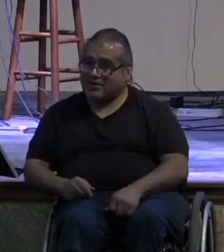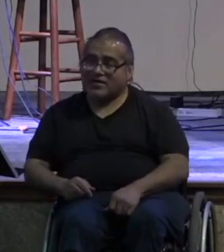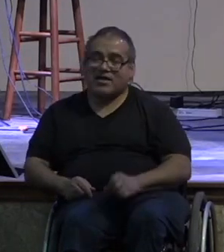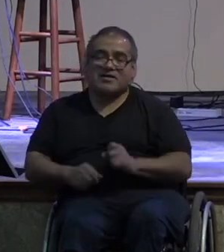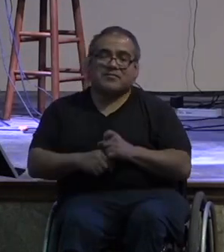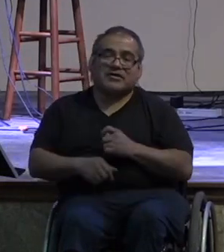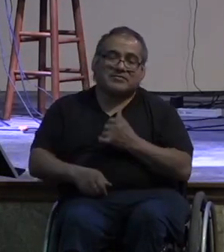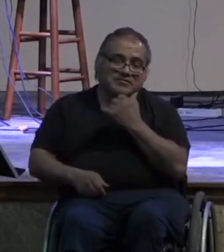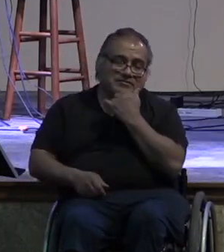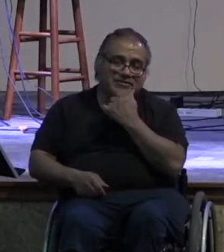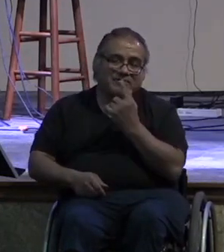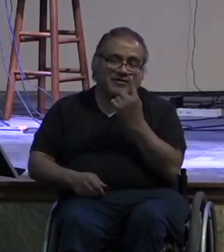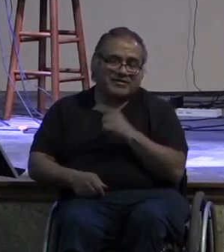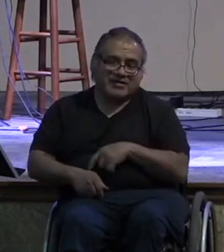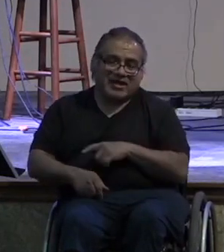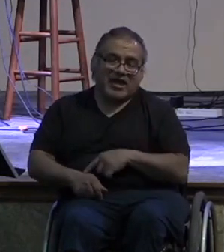mistake once i won't do it again